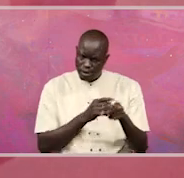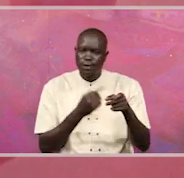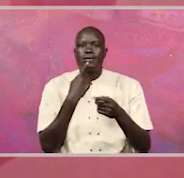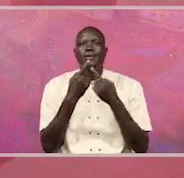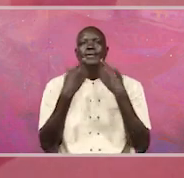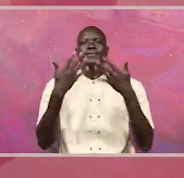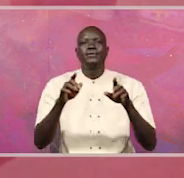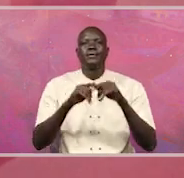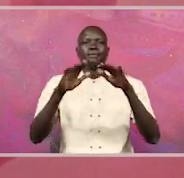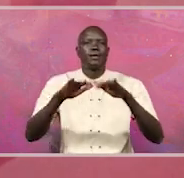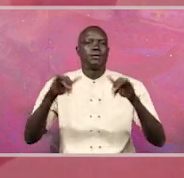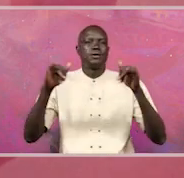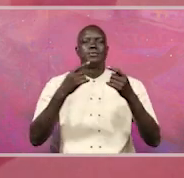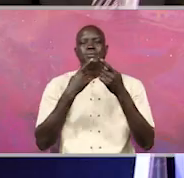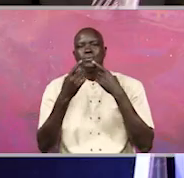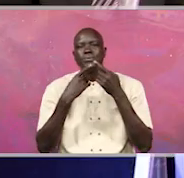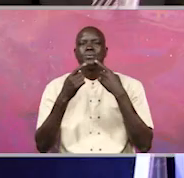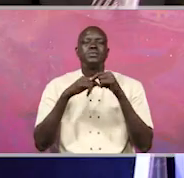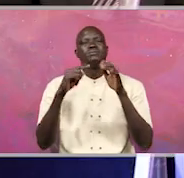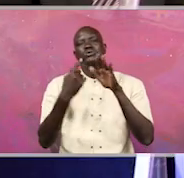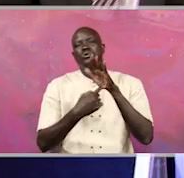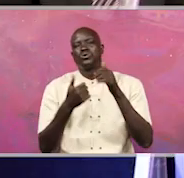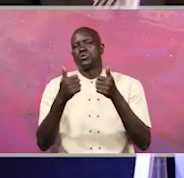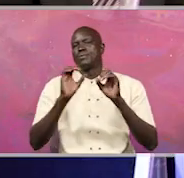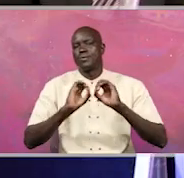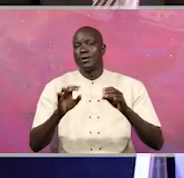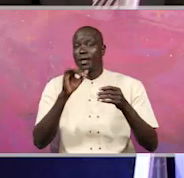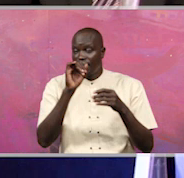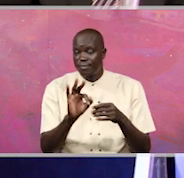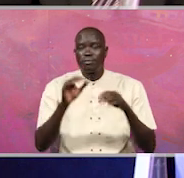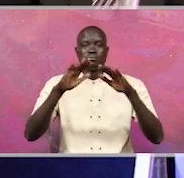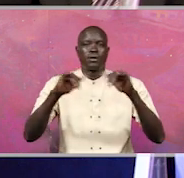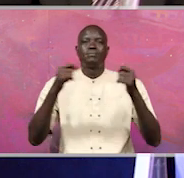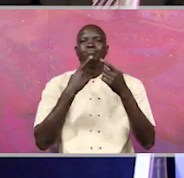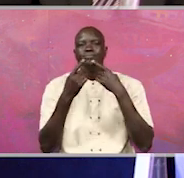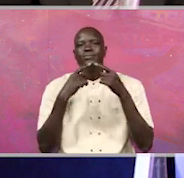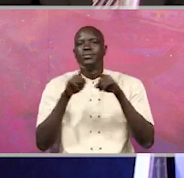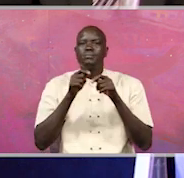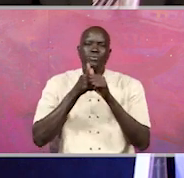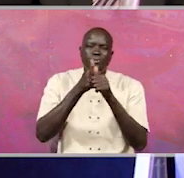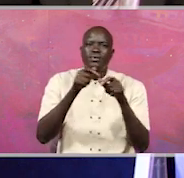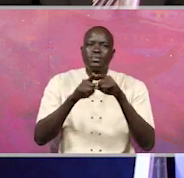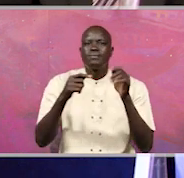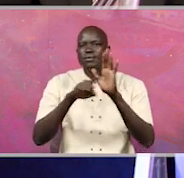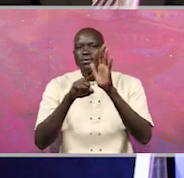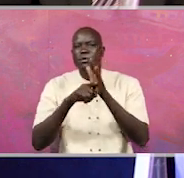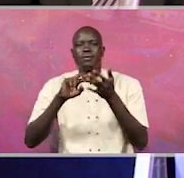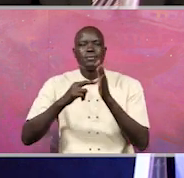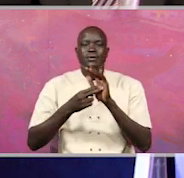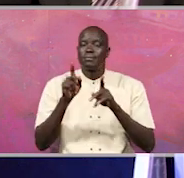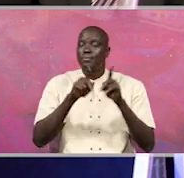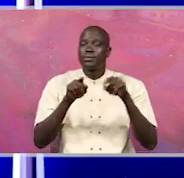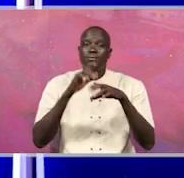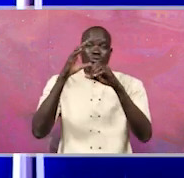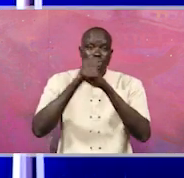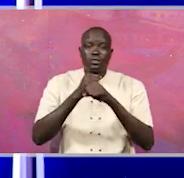probably Parliament is operating in an abnormal situation. Now, if Parliament is operating like that, then do the citizens actually trust the members of Parliament